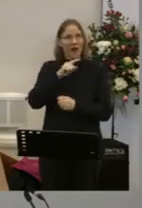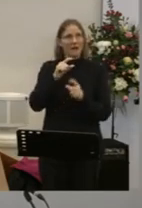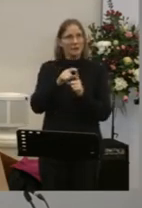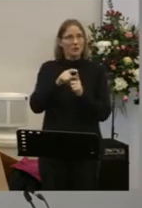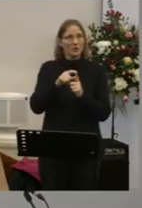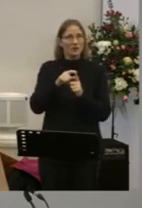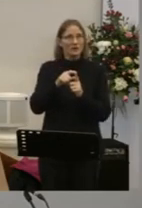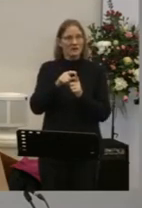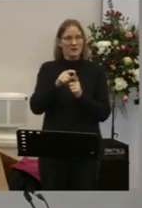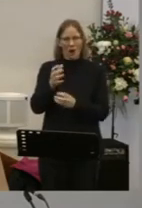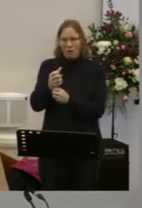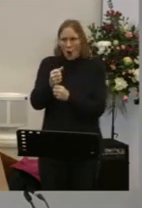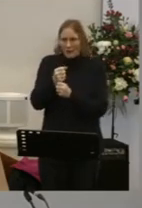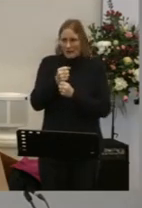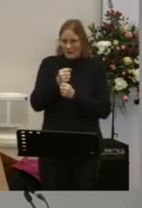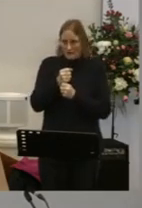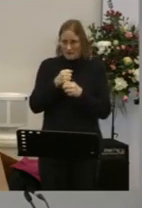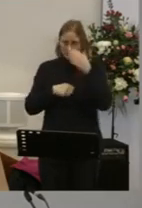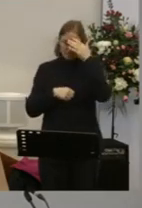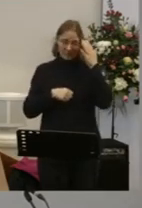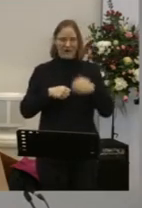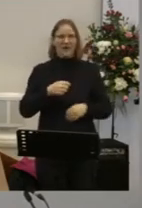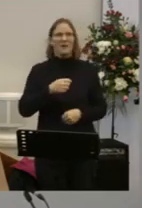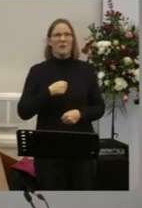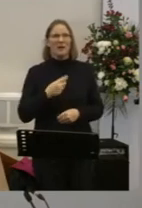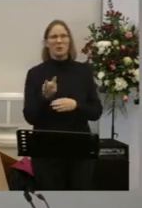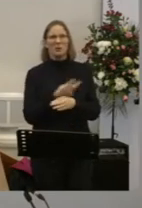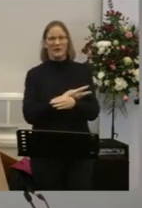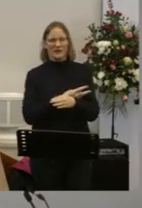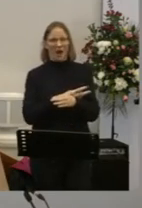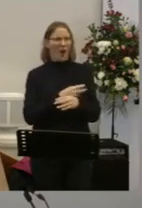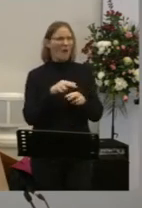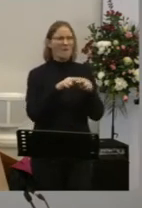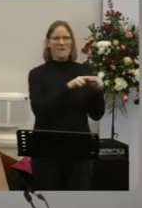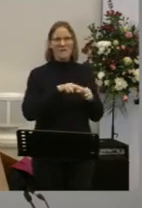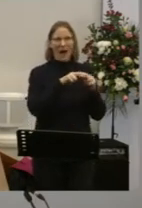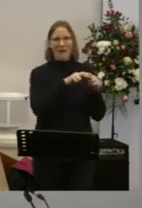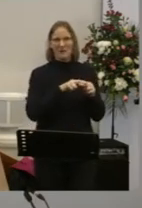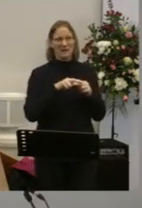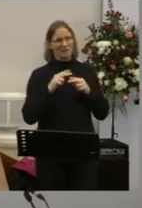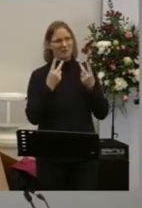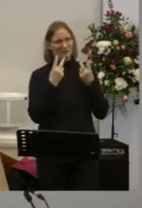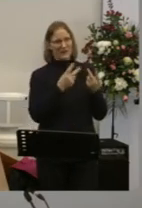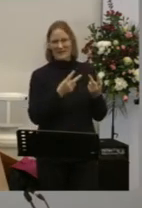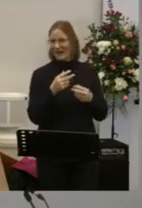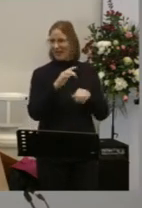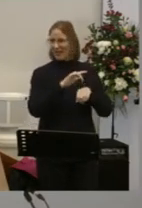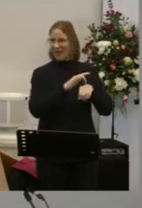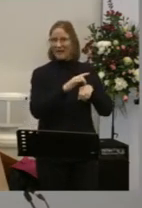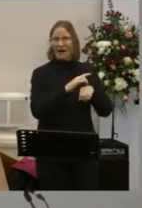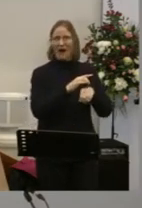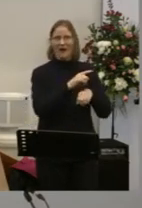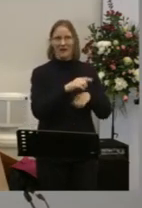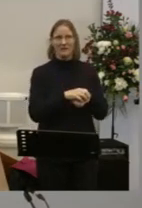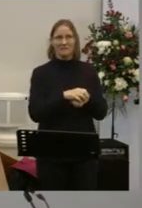A couple of weeks ago As a family we went to the theatre We went to the theatre And I did my